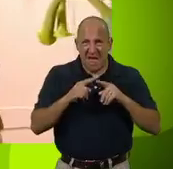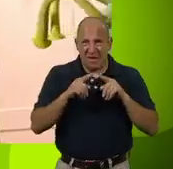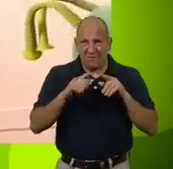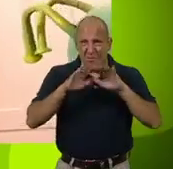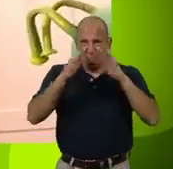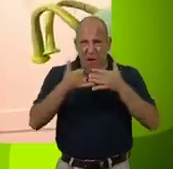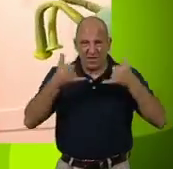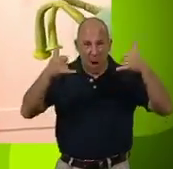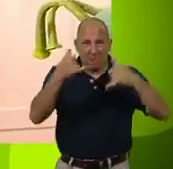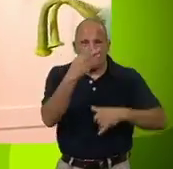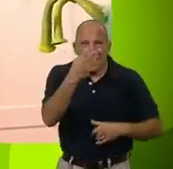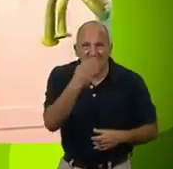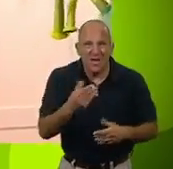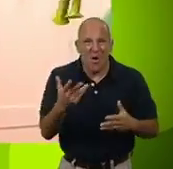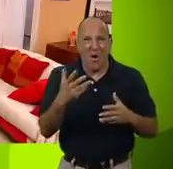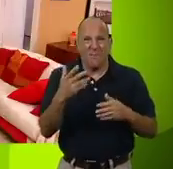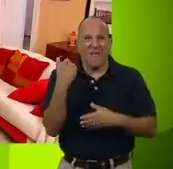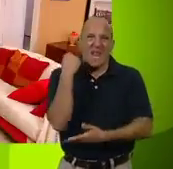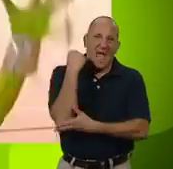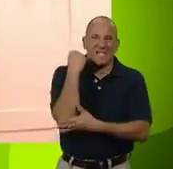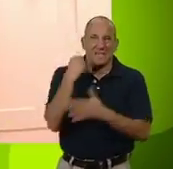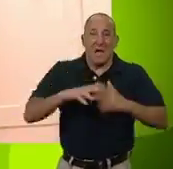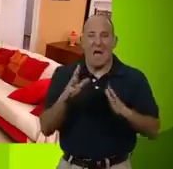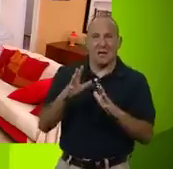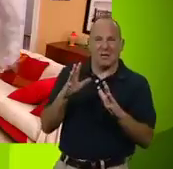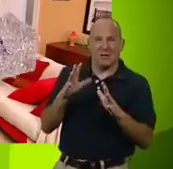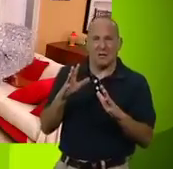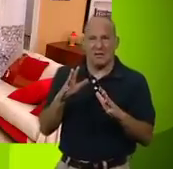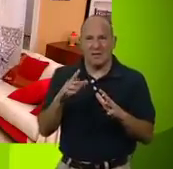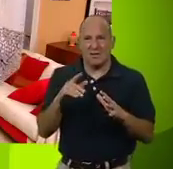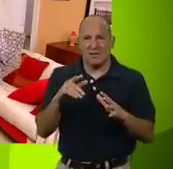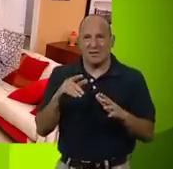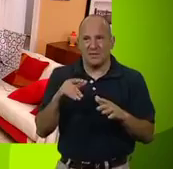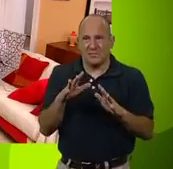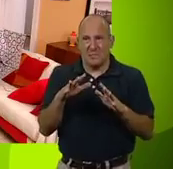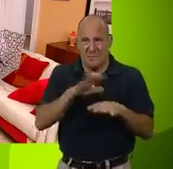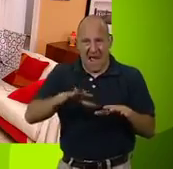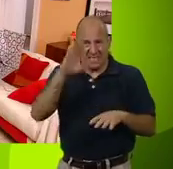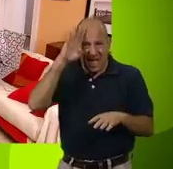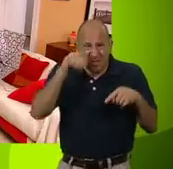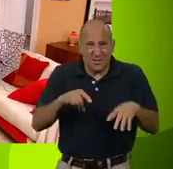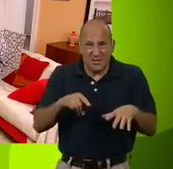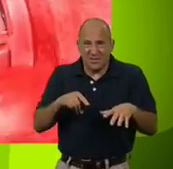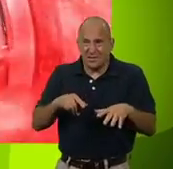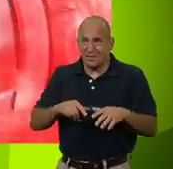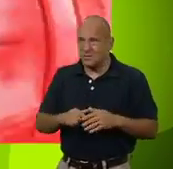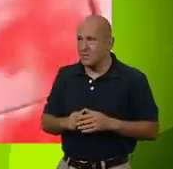...woke heart fever or... ...laziitis! Ah! This place is a death trap!